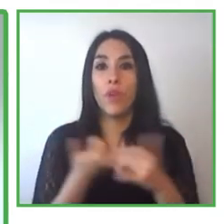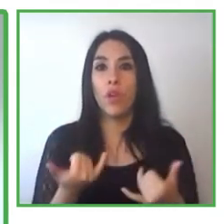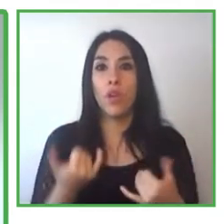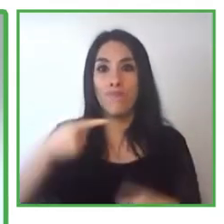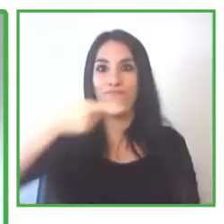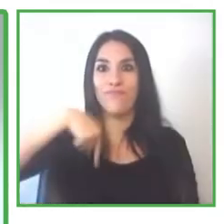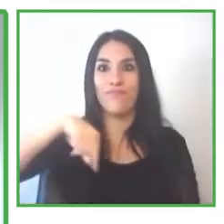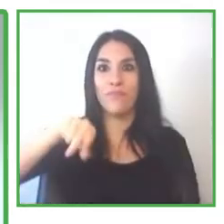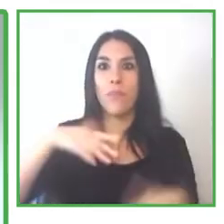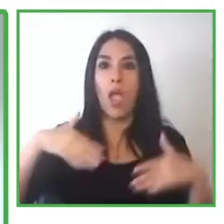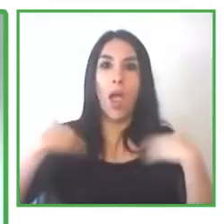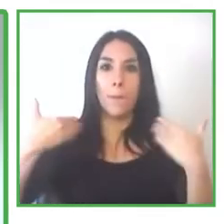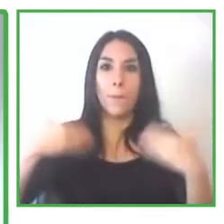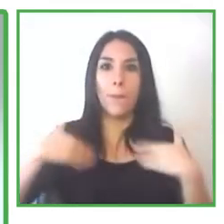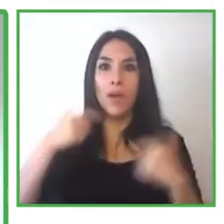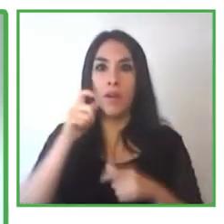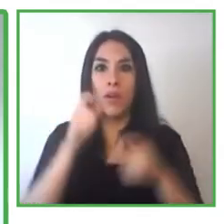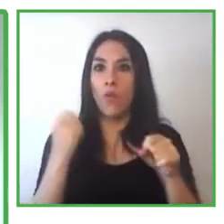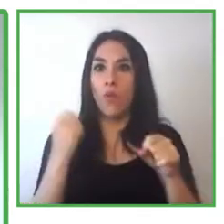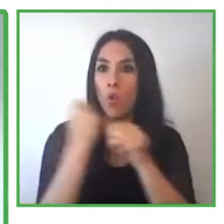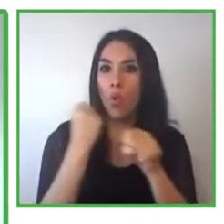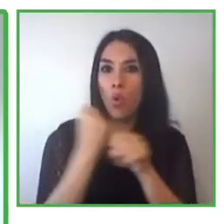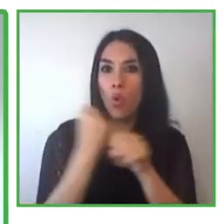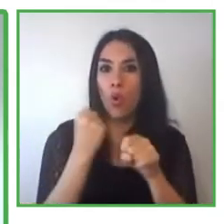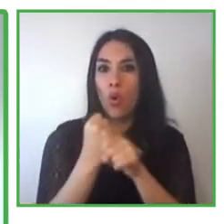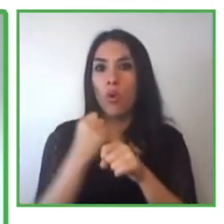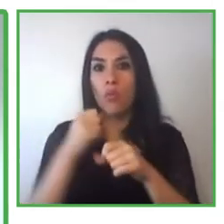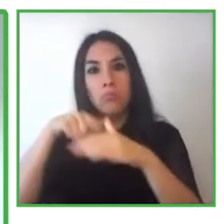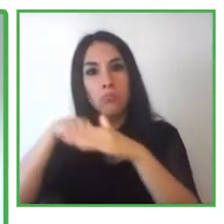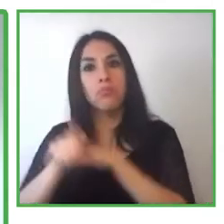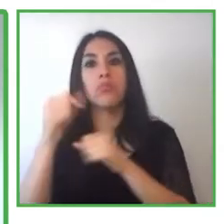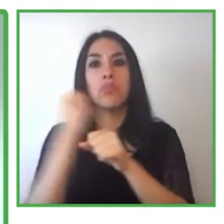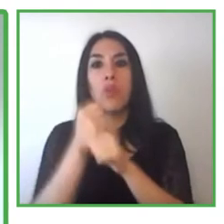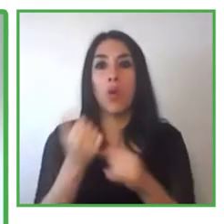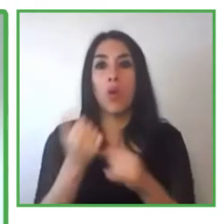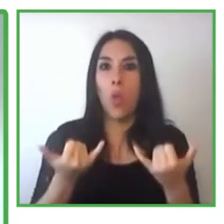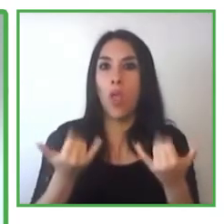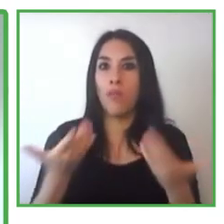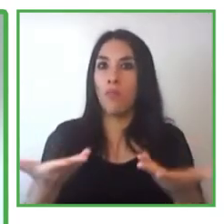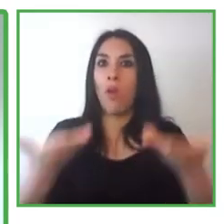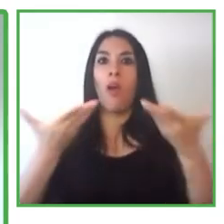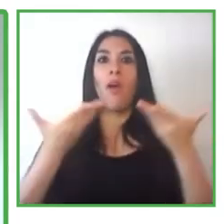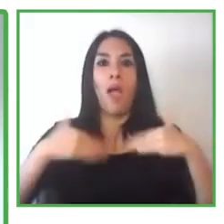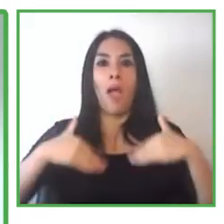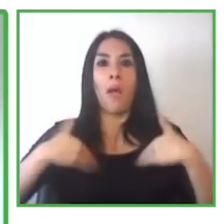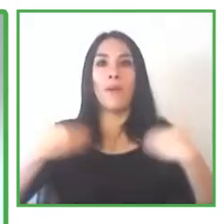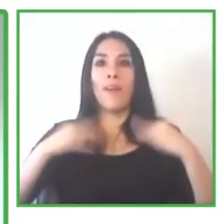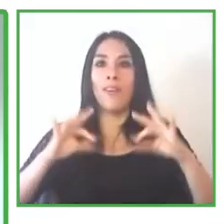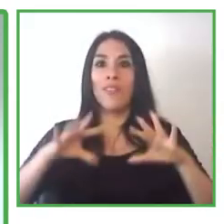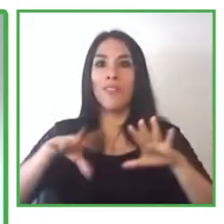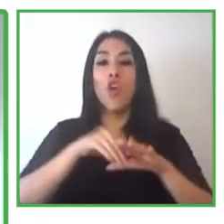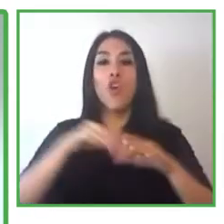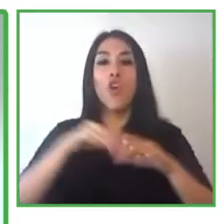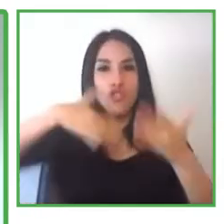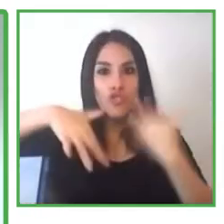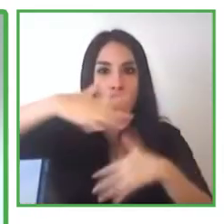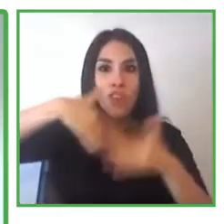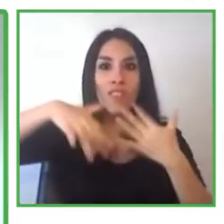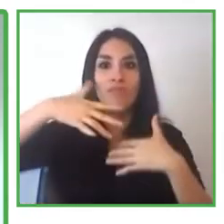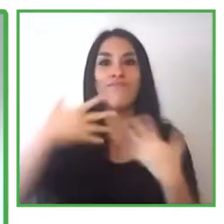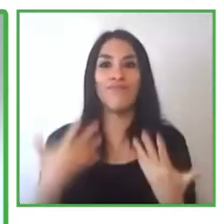in the specific role of the Brazilian and the public action, this is in